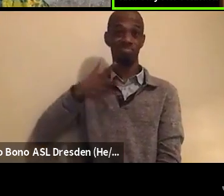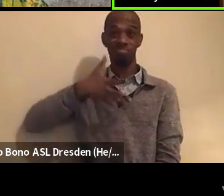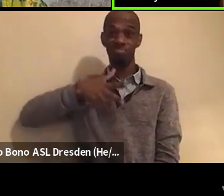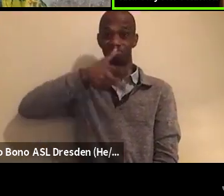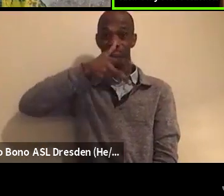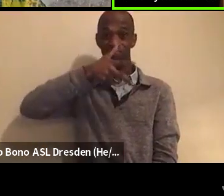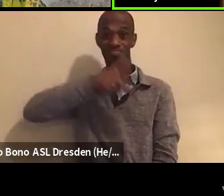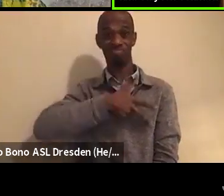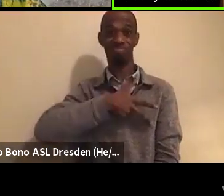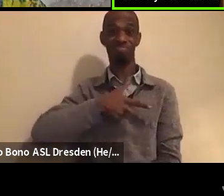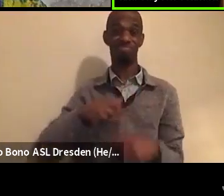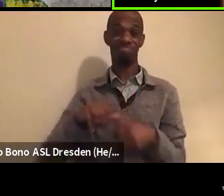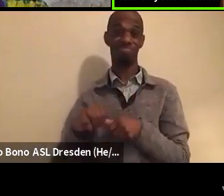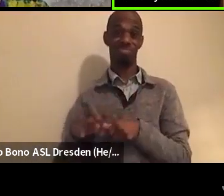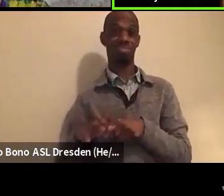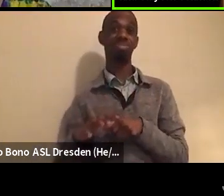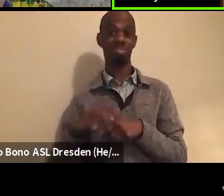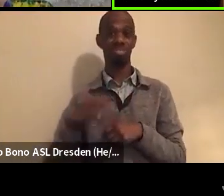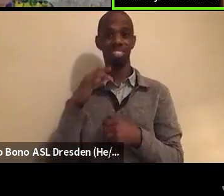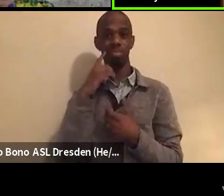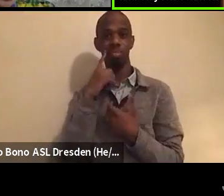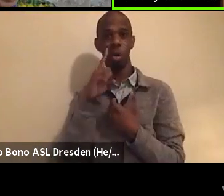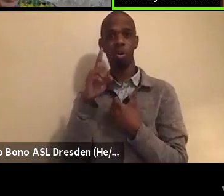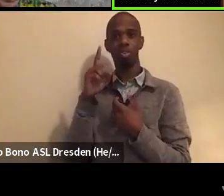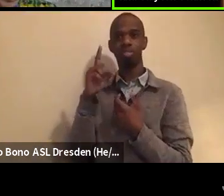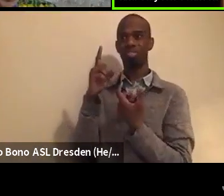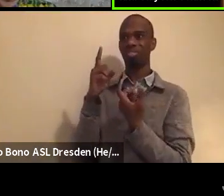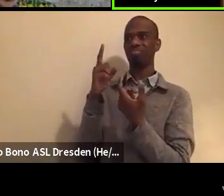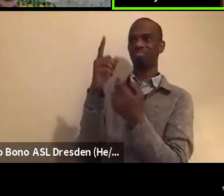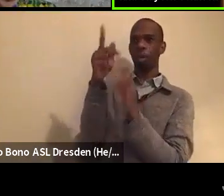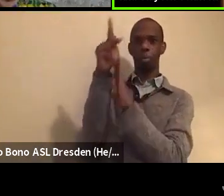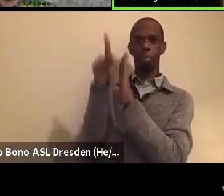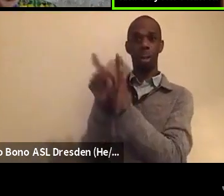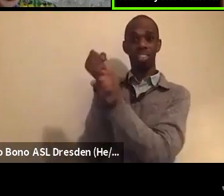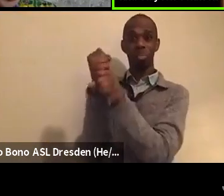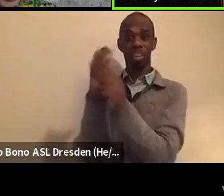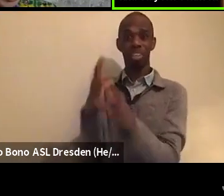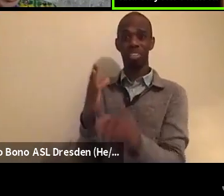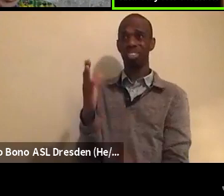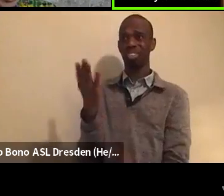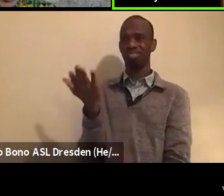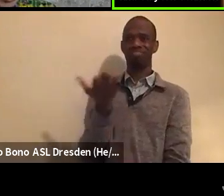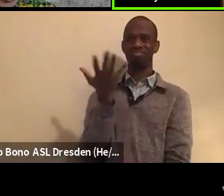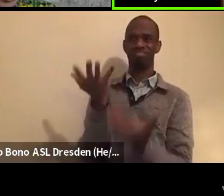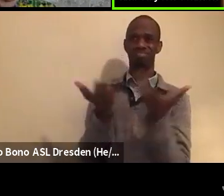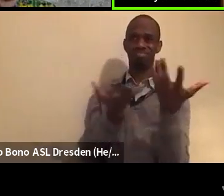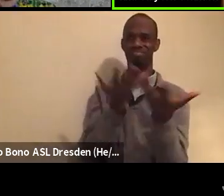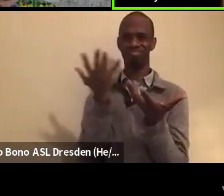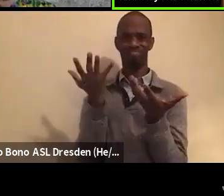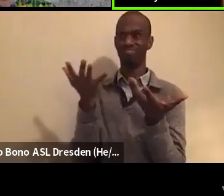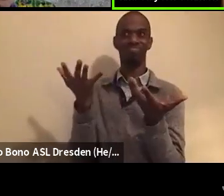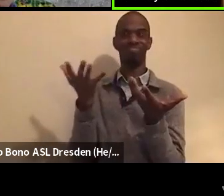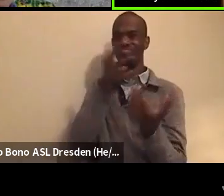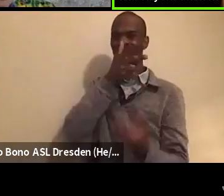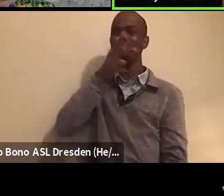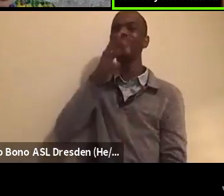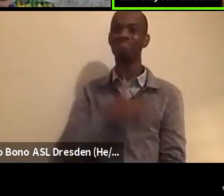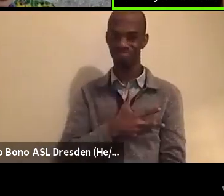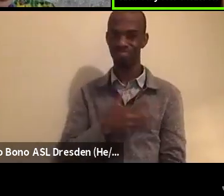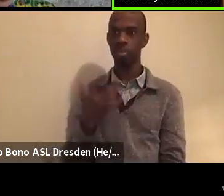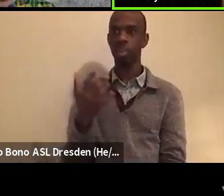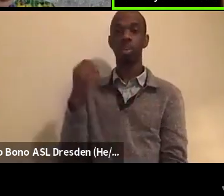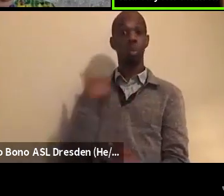insufficient to meet the moment by our federal policymakers. Um, we saw, you know, some, some, some federal